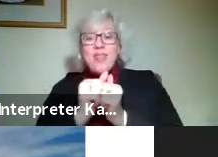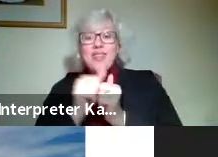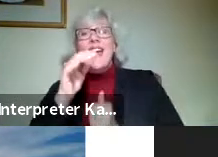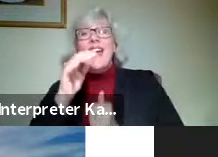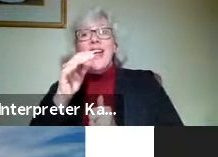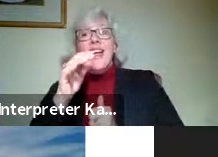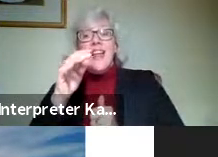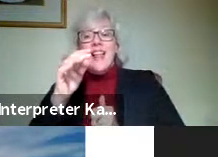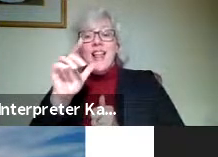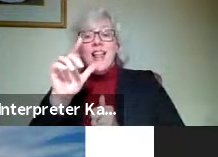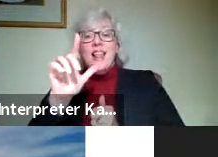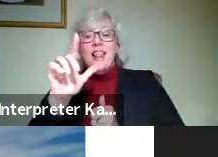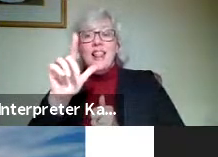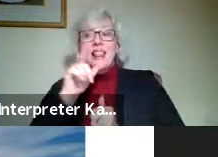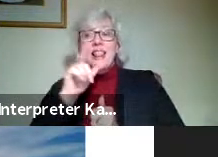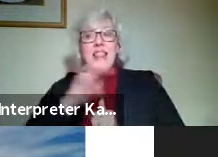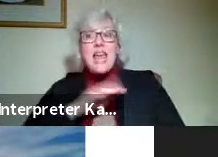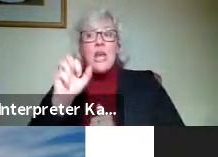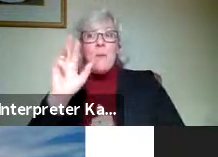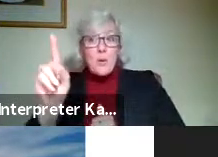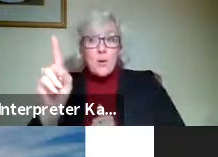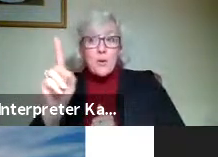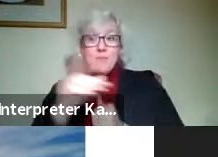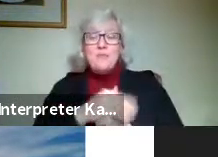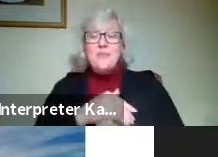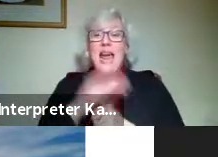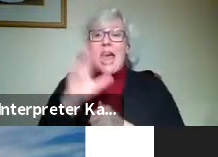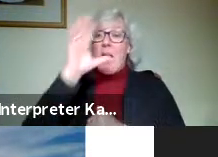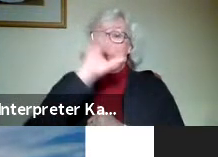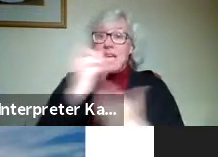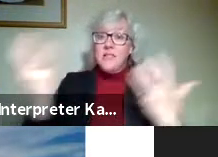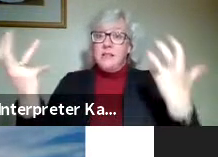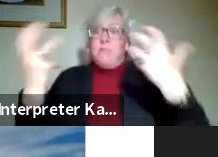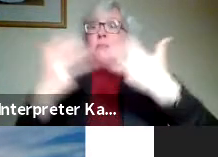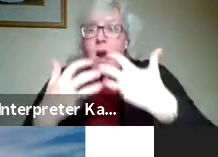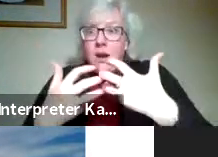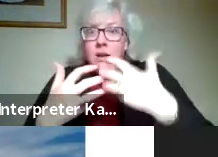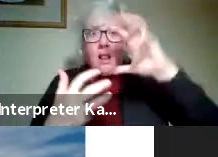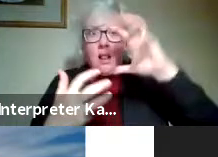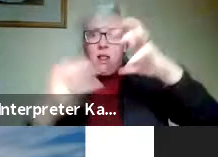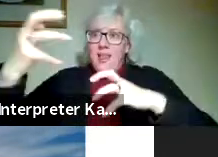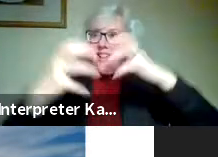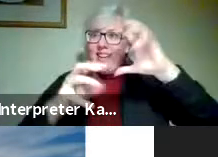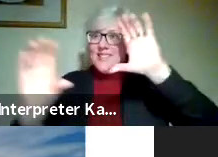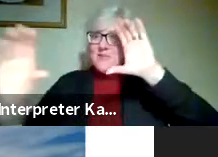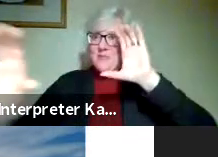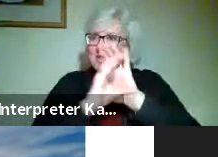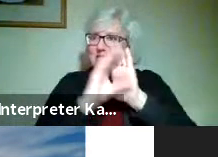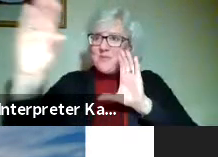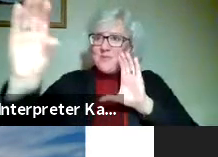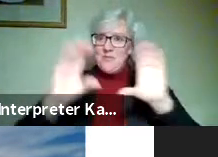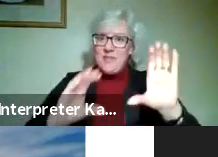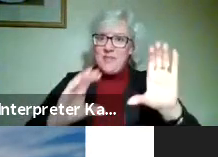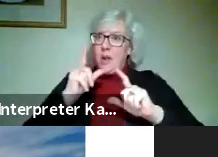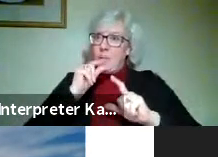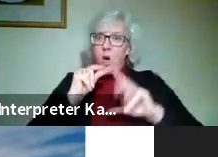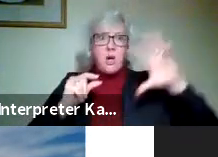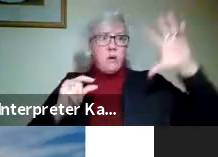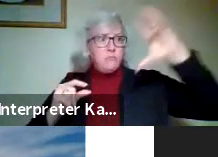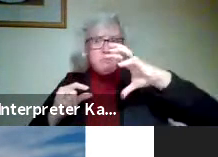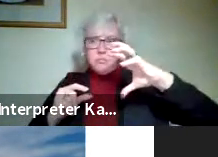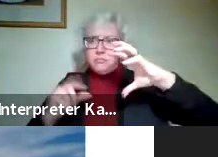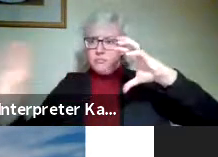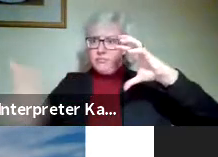And I'm going to guess that this was the combining of several images by the scale of the bird. Absolutely.